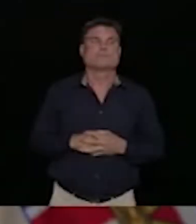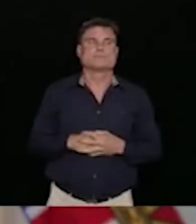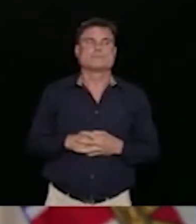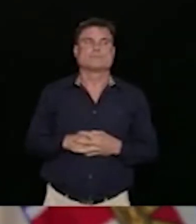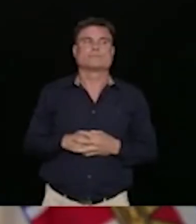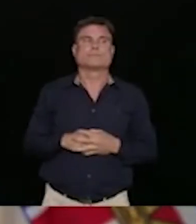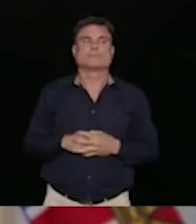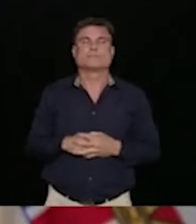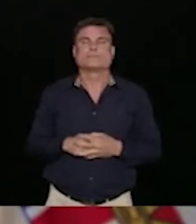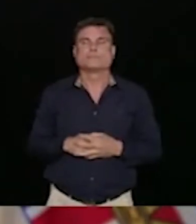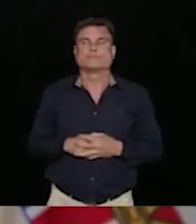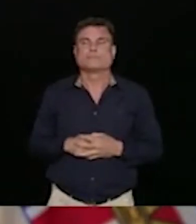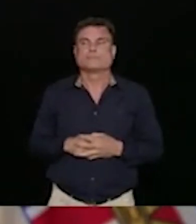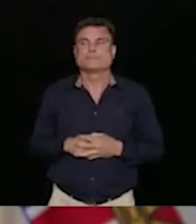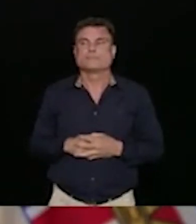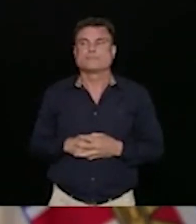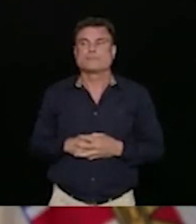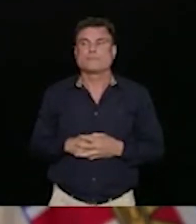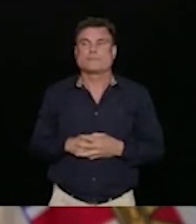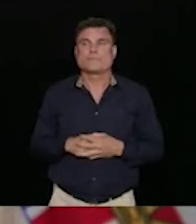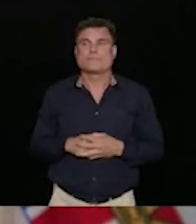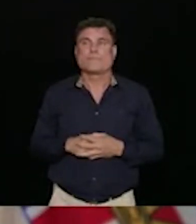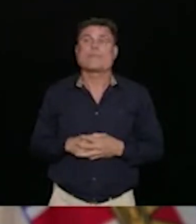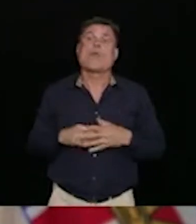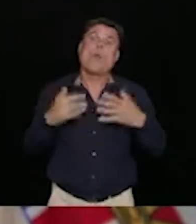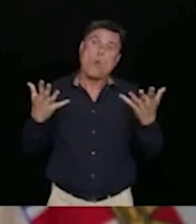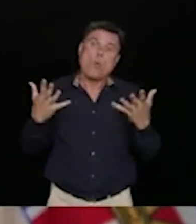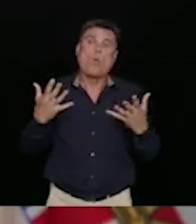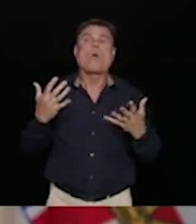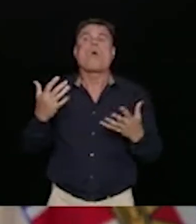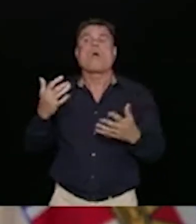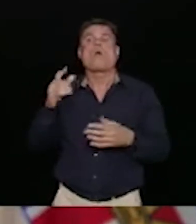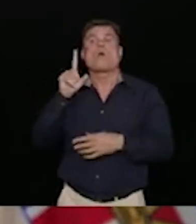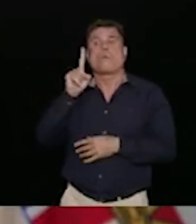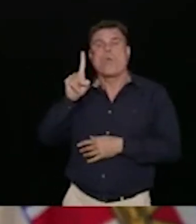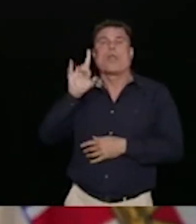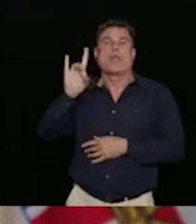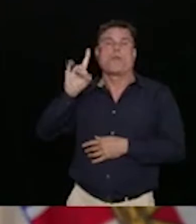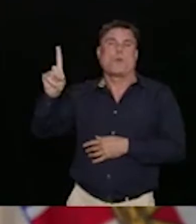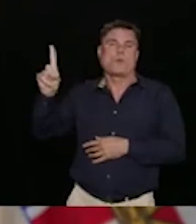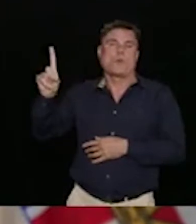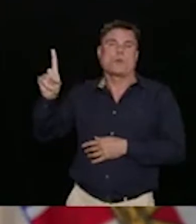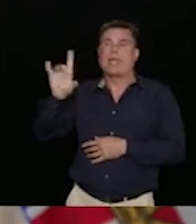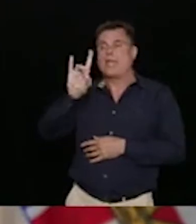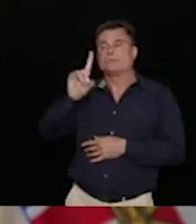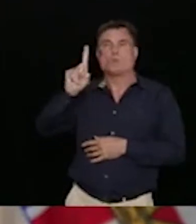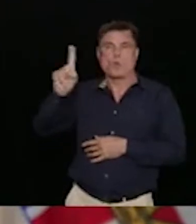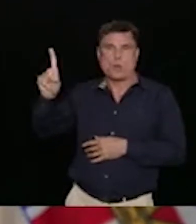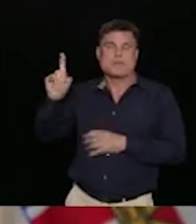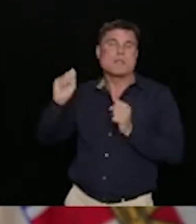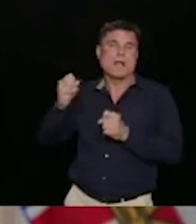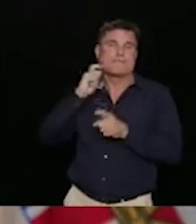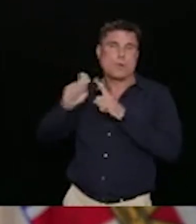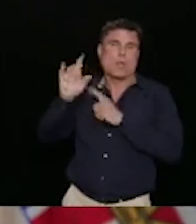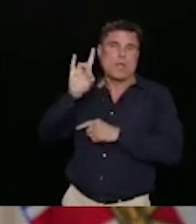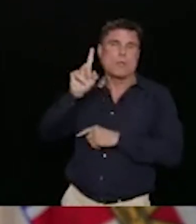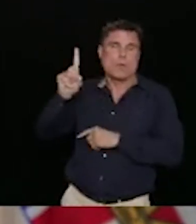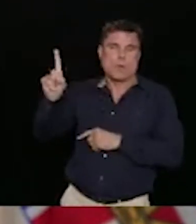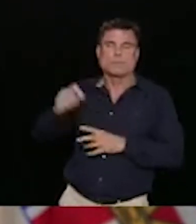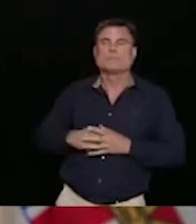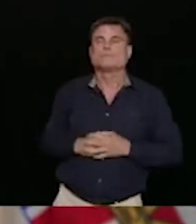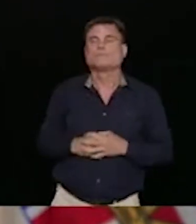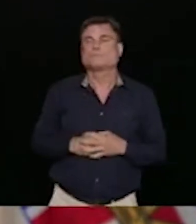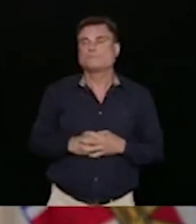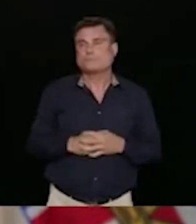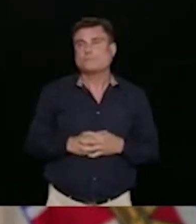So as we know, we have been able to flatten our curve and restart much of our economy, see our friends again, and we're now